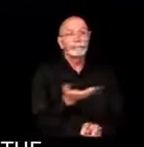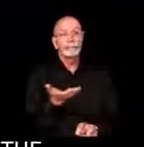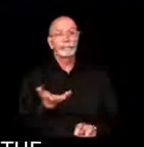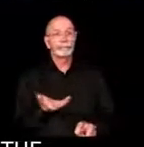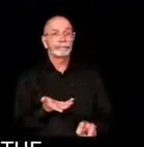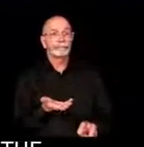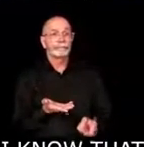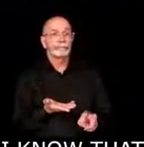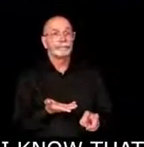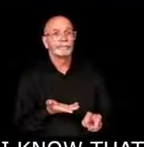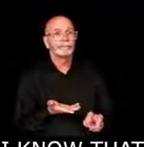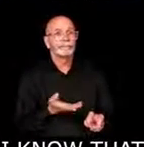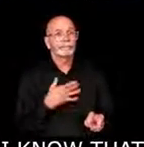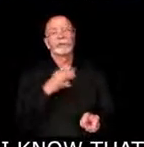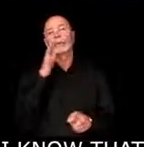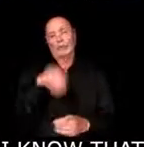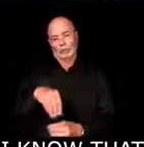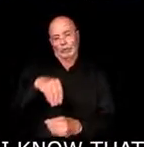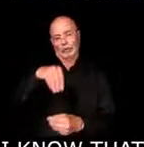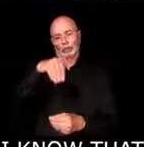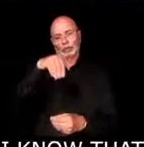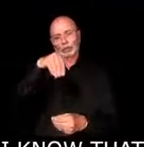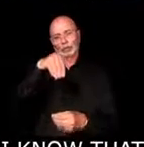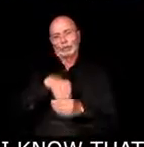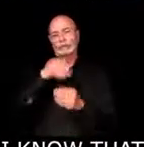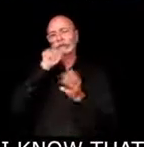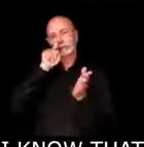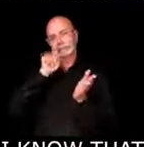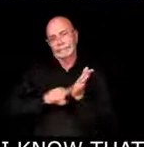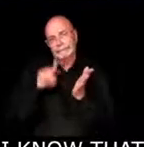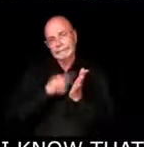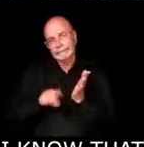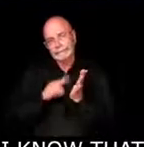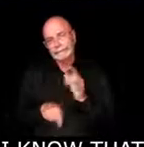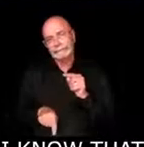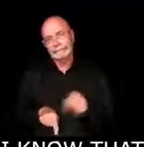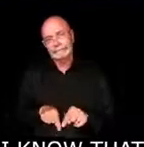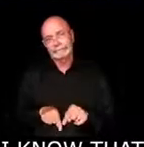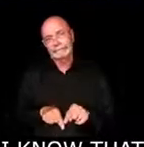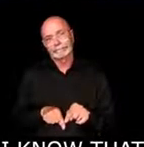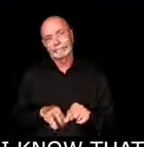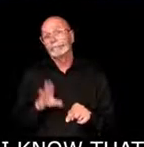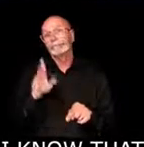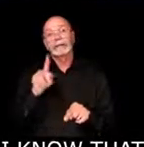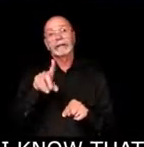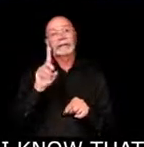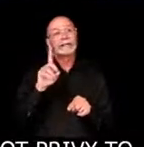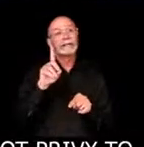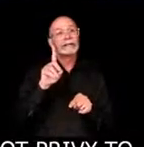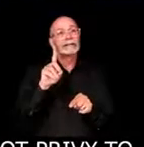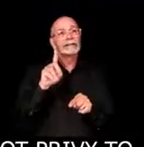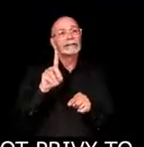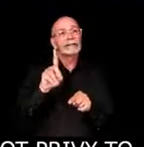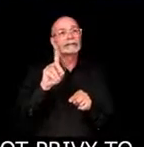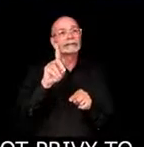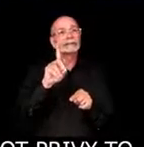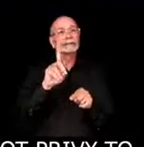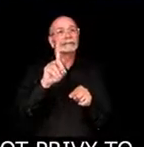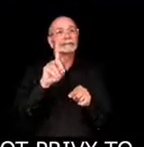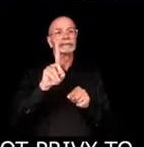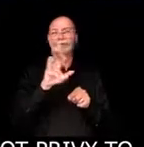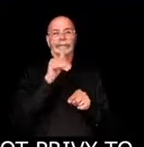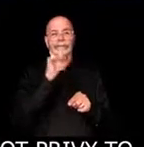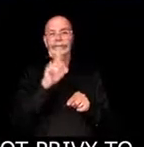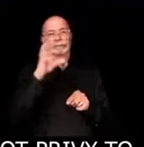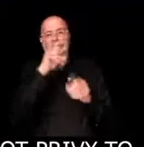uh, an internal investigation taking place, but I'm not privy to the, uh, to the details of it. But I was basically just informed